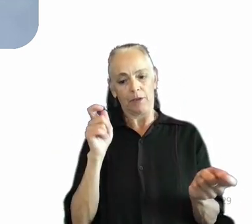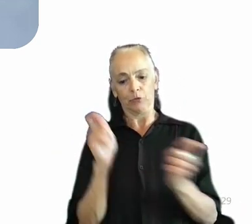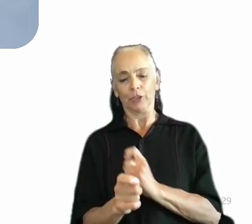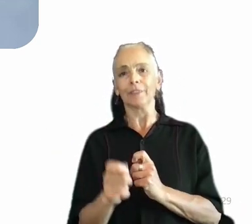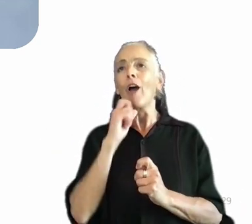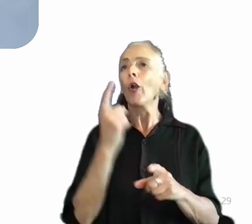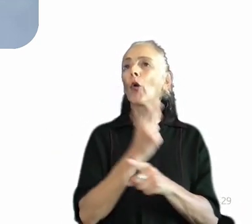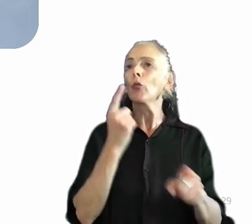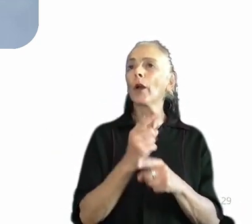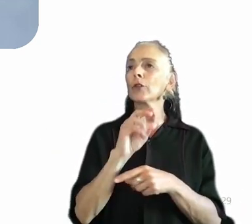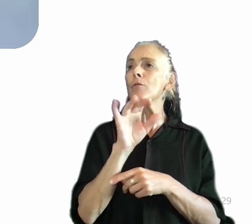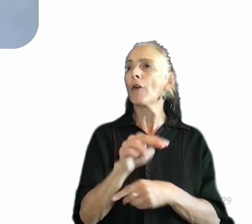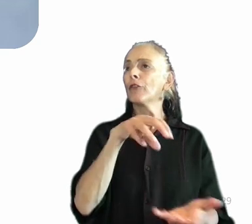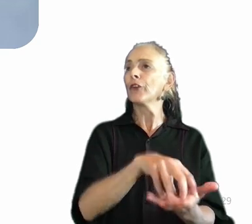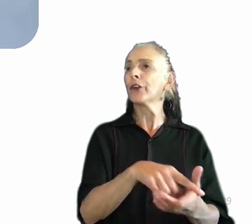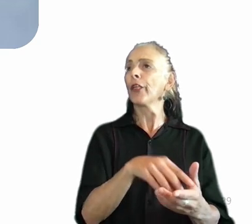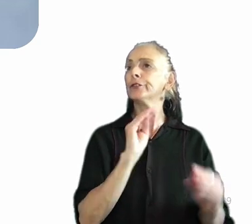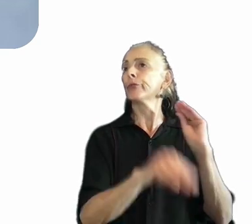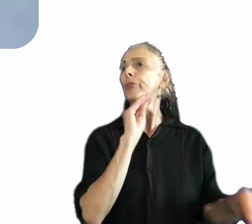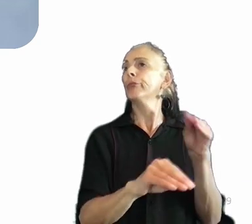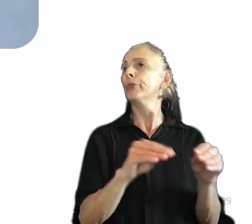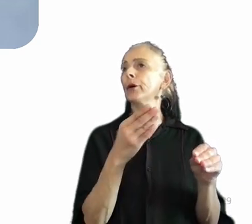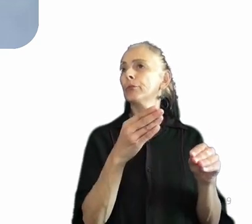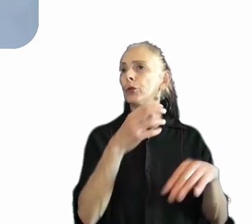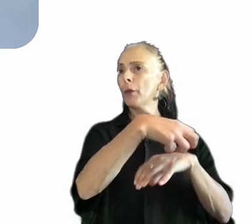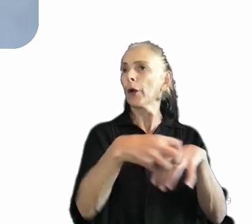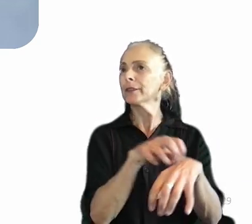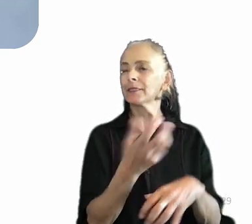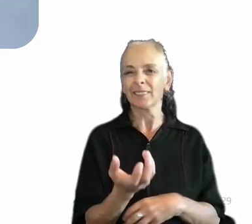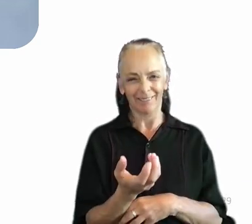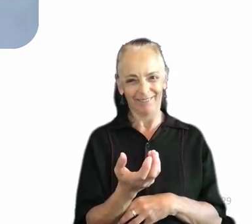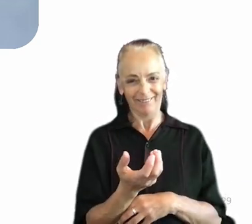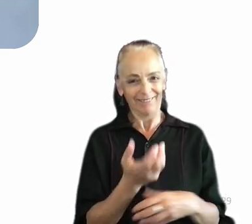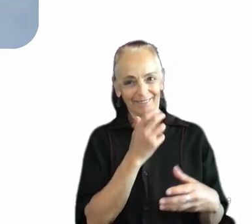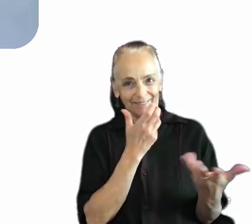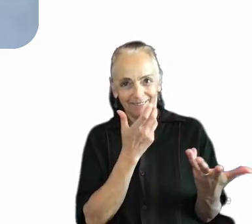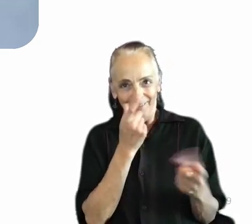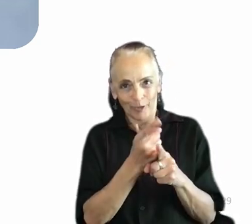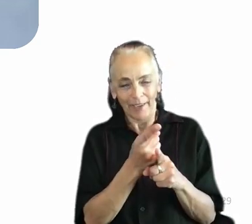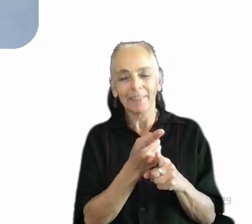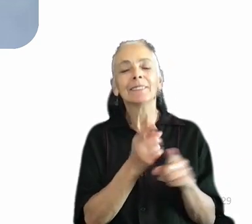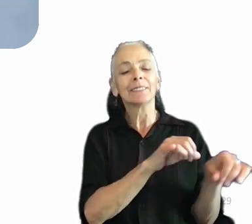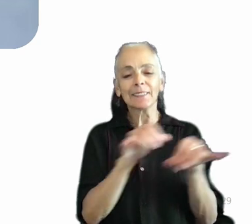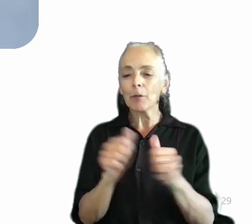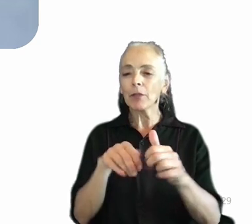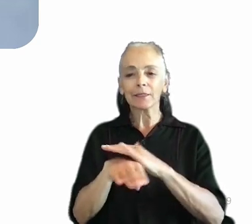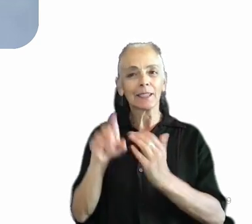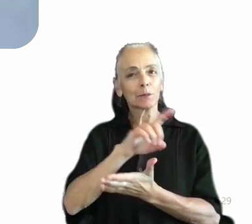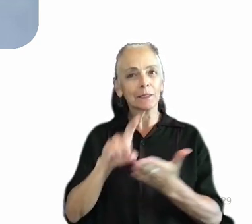and expect it all to come out well. It's the same with accessible design. It needs to be baked into the design in the first place.